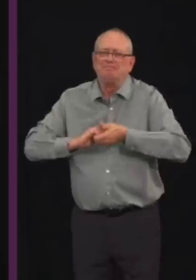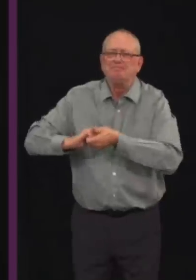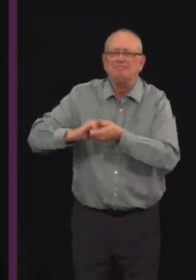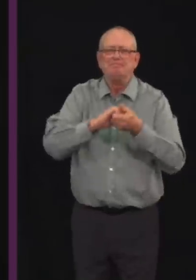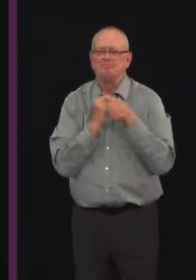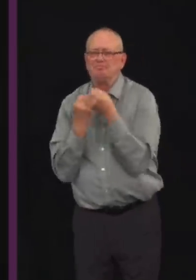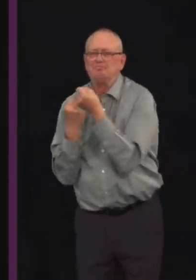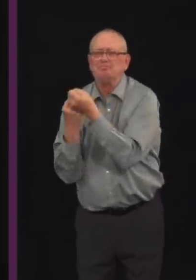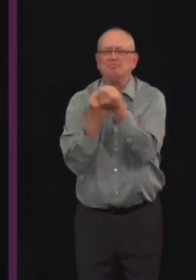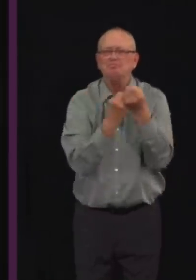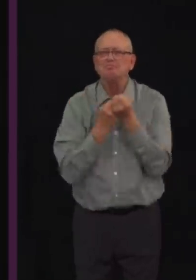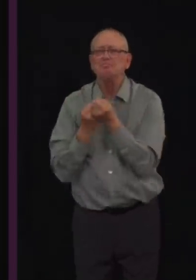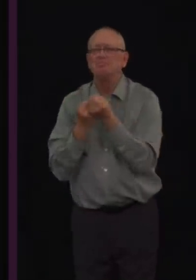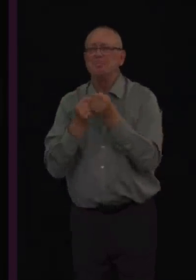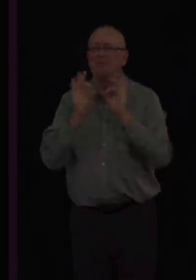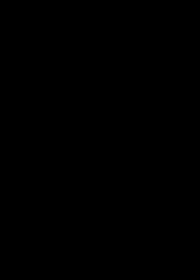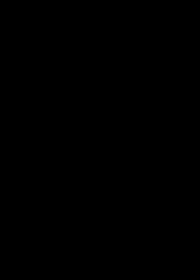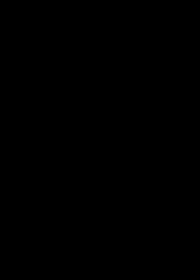by our success.